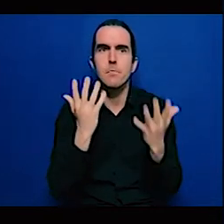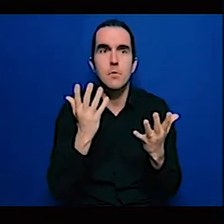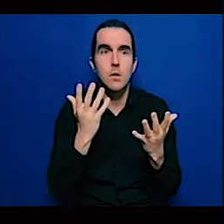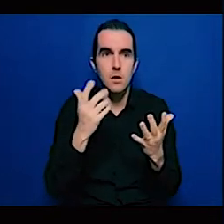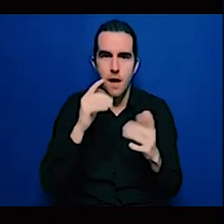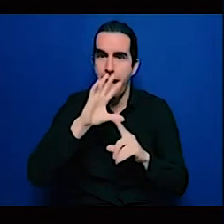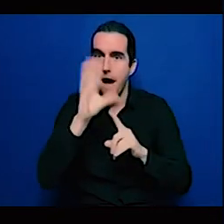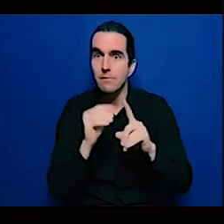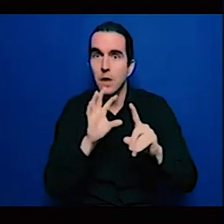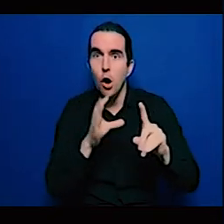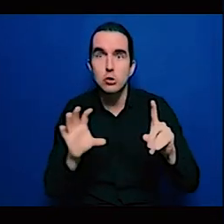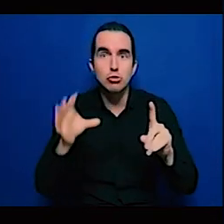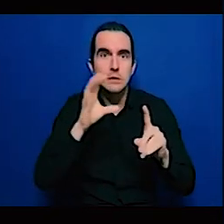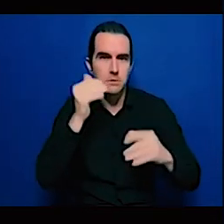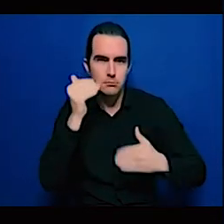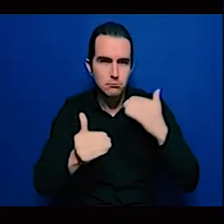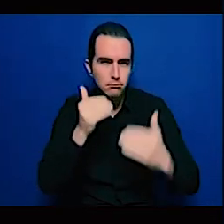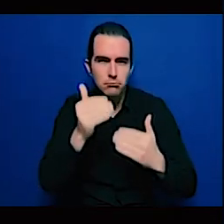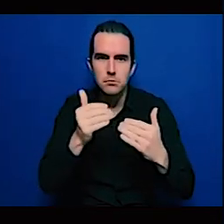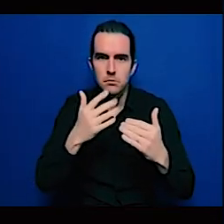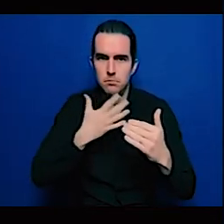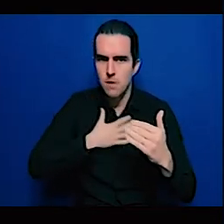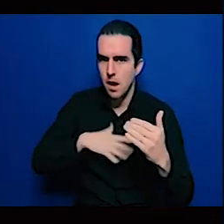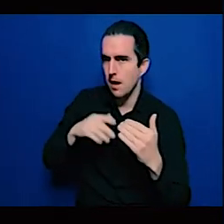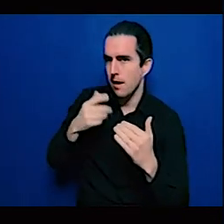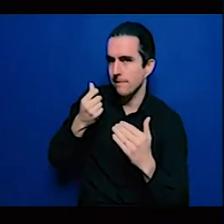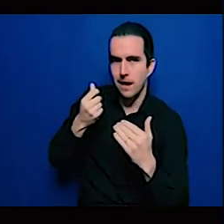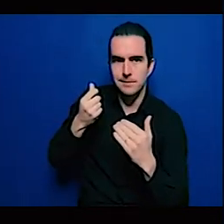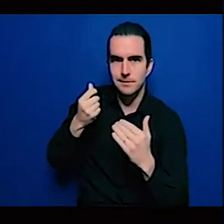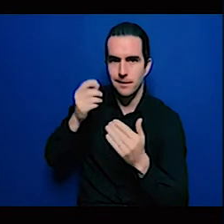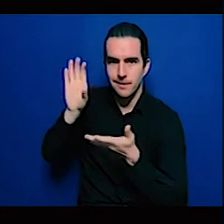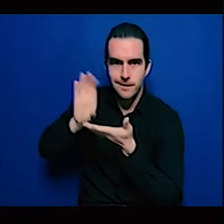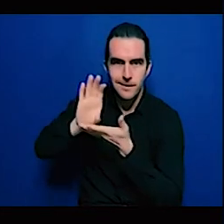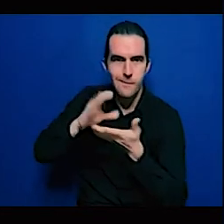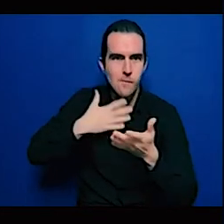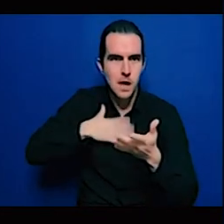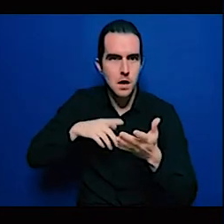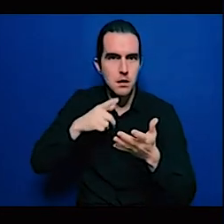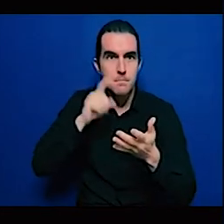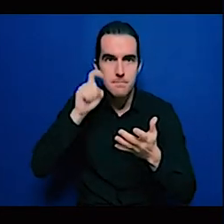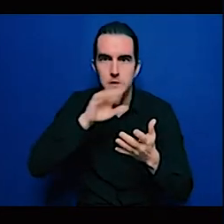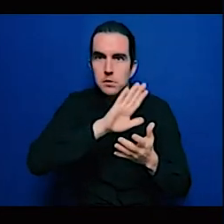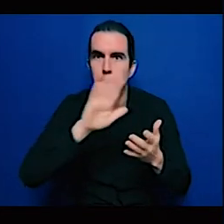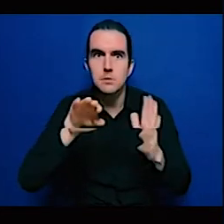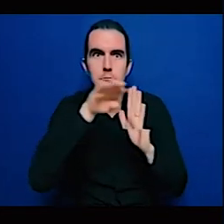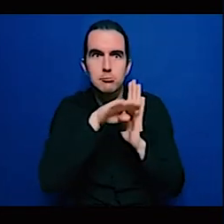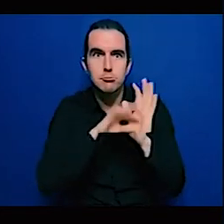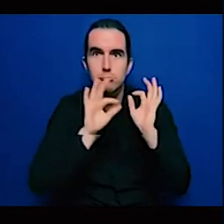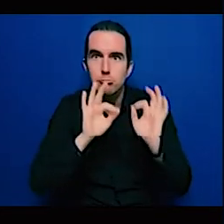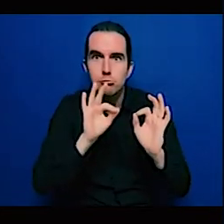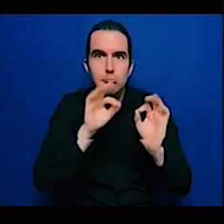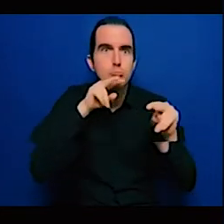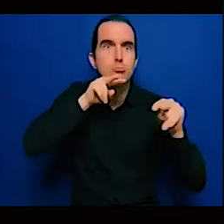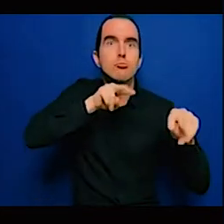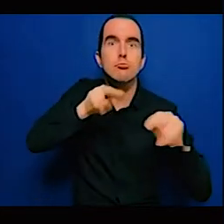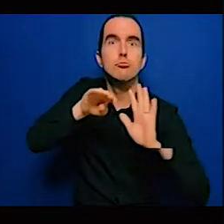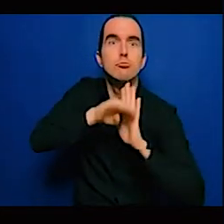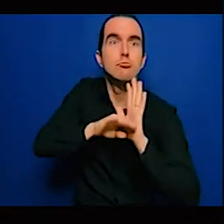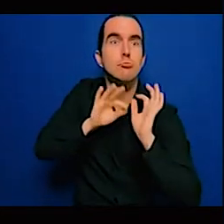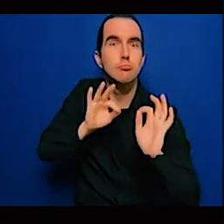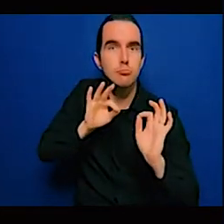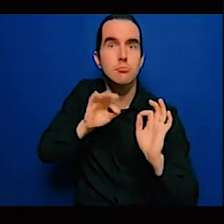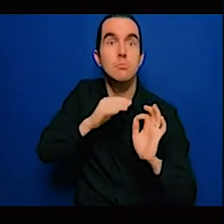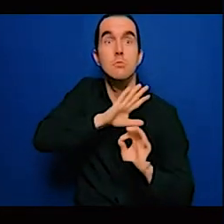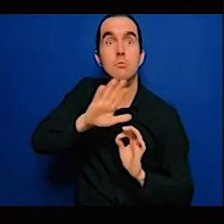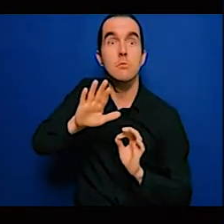geological surveys in order to identify materials that they could possibly use in manufacturing